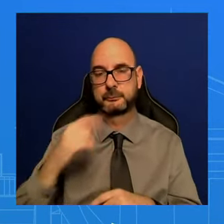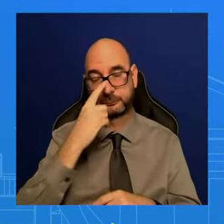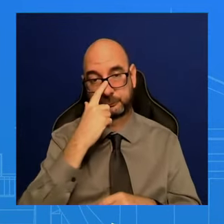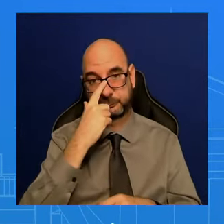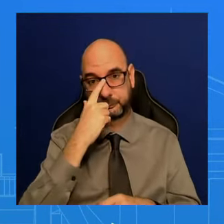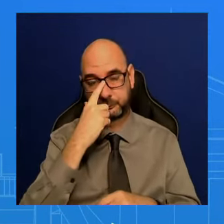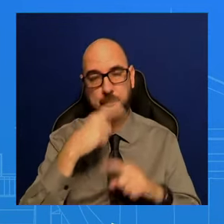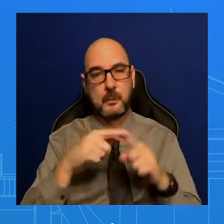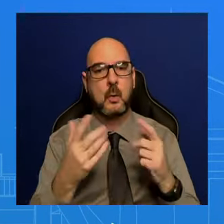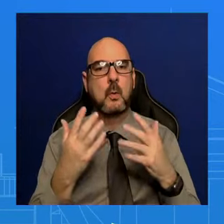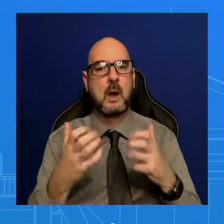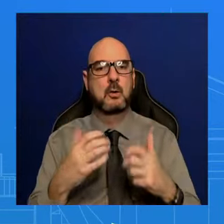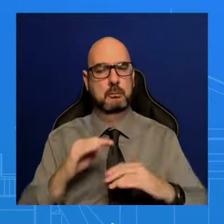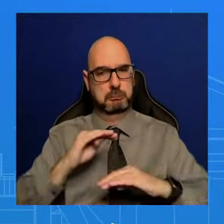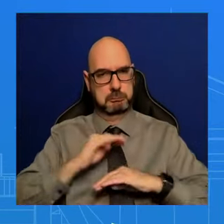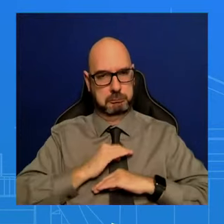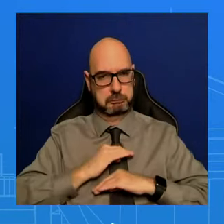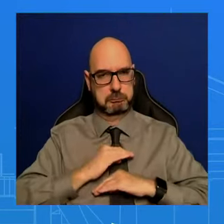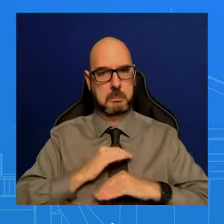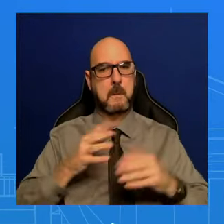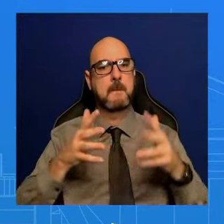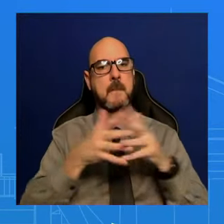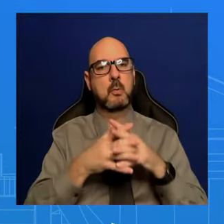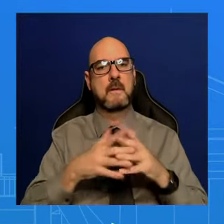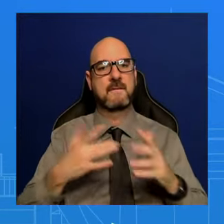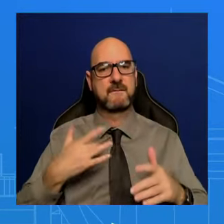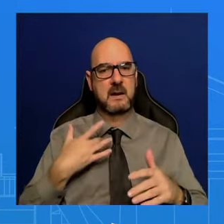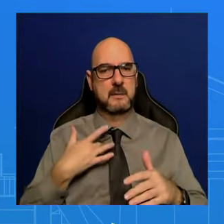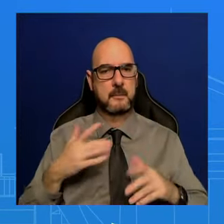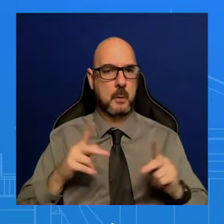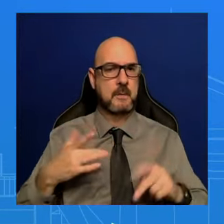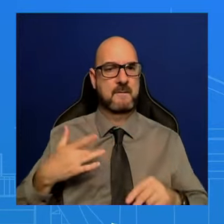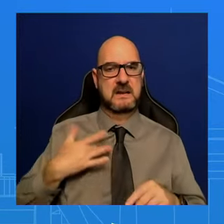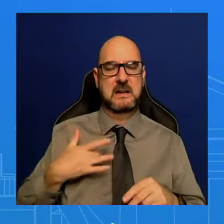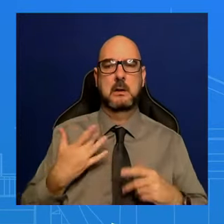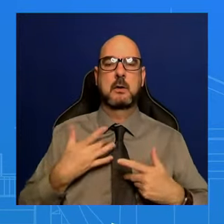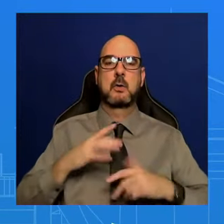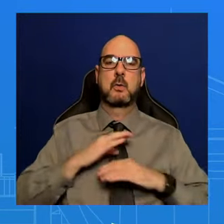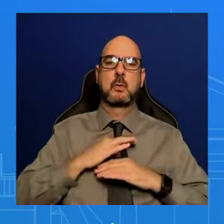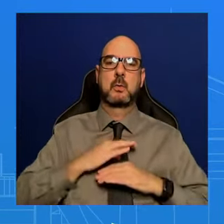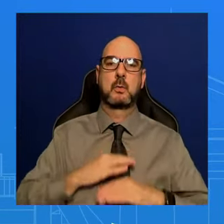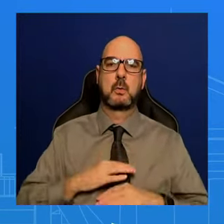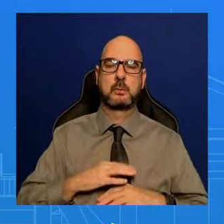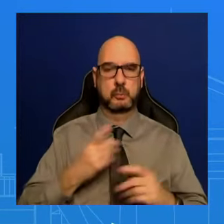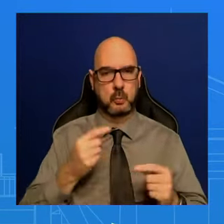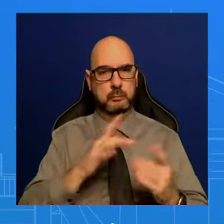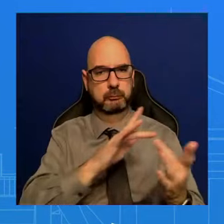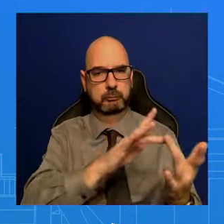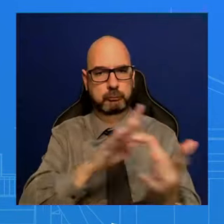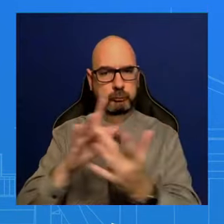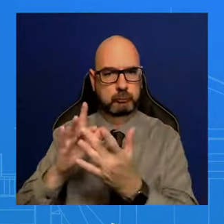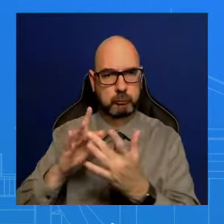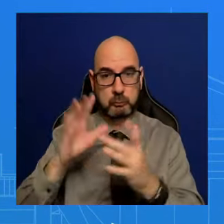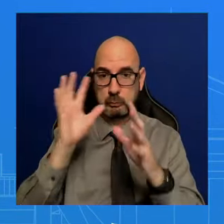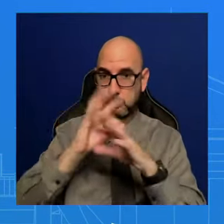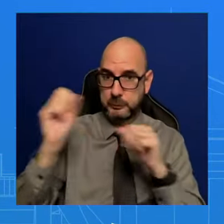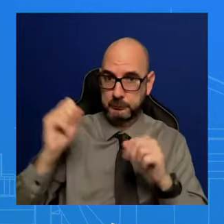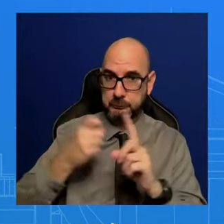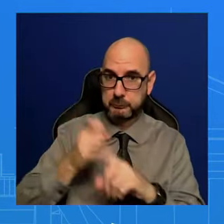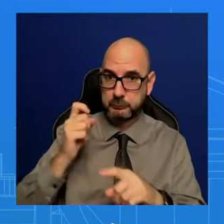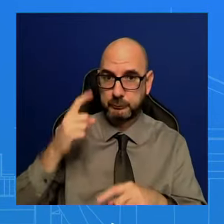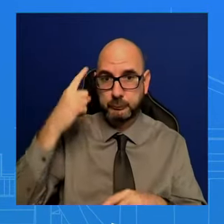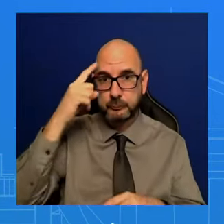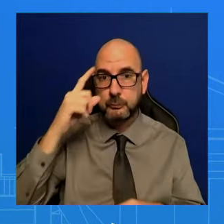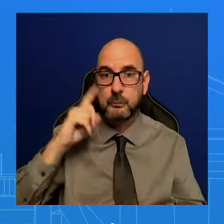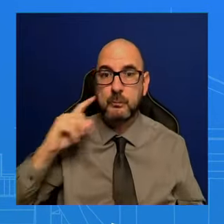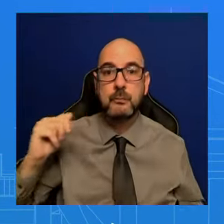are. I mean, we're trying to reach everyone. The President is the President for all Americans. And so that's what we're trying to do